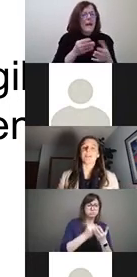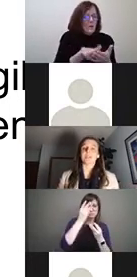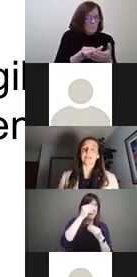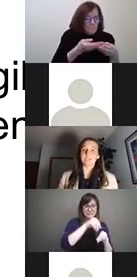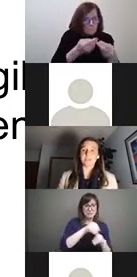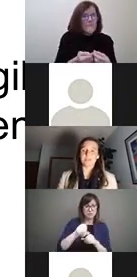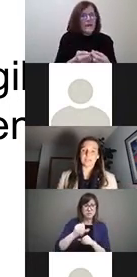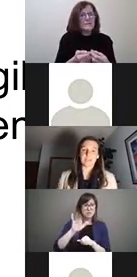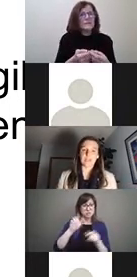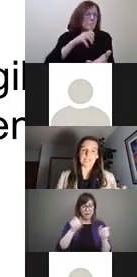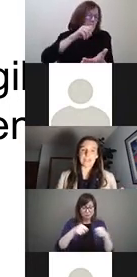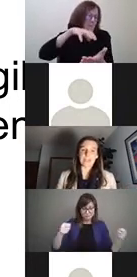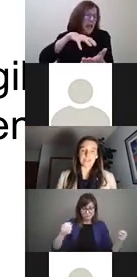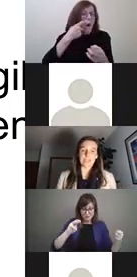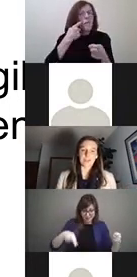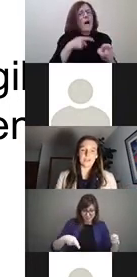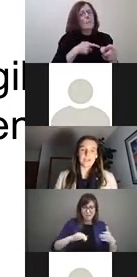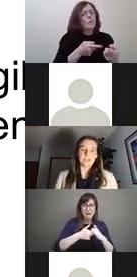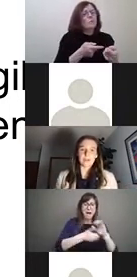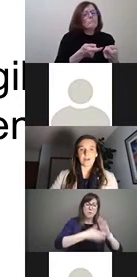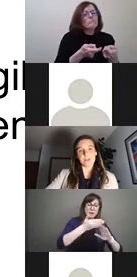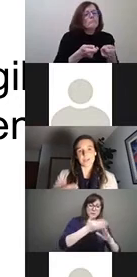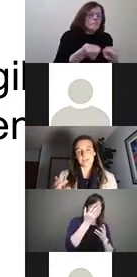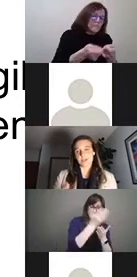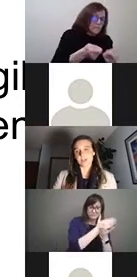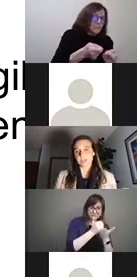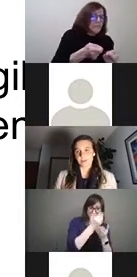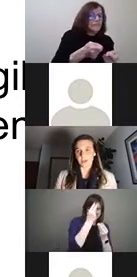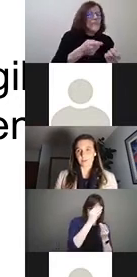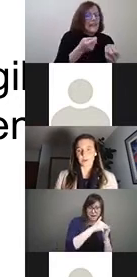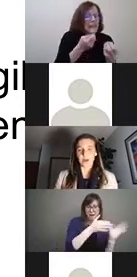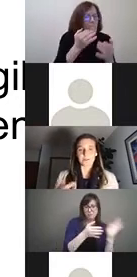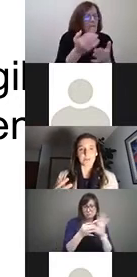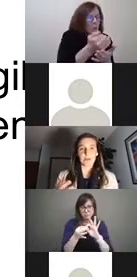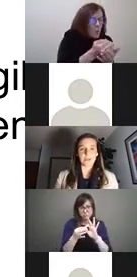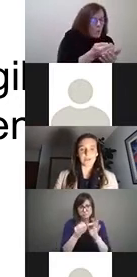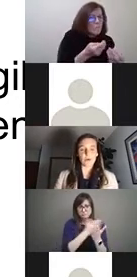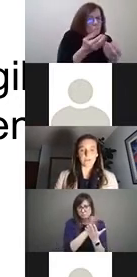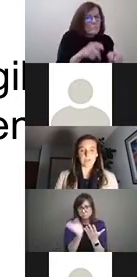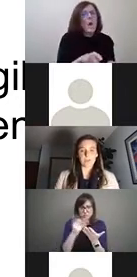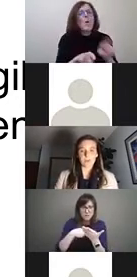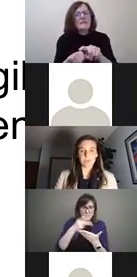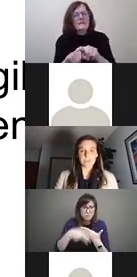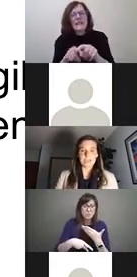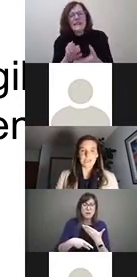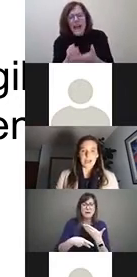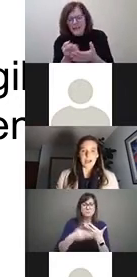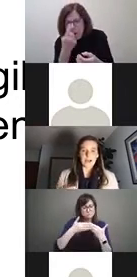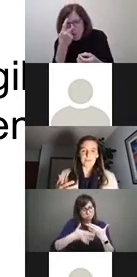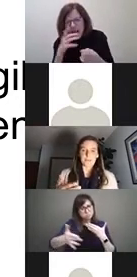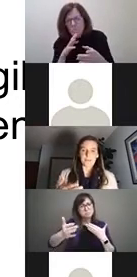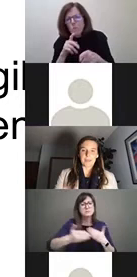we're trying to look at administrative data and link that together to better understand trajectories across programs and over the life course.